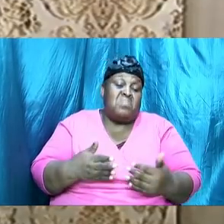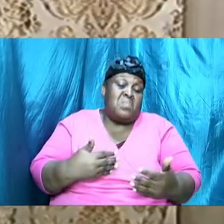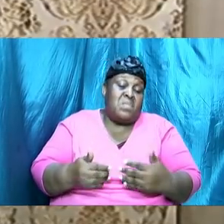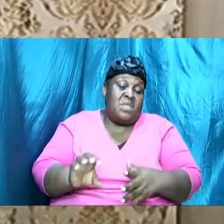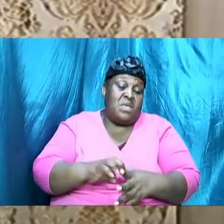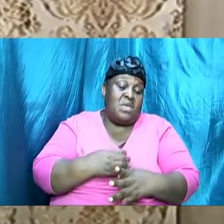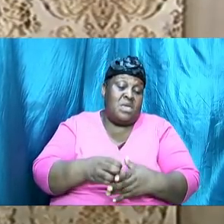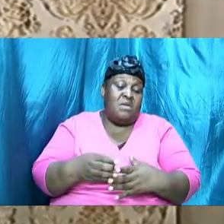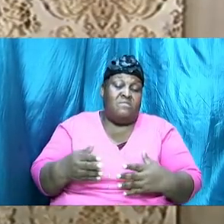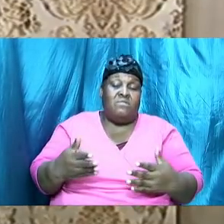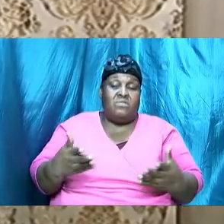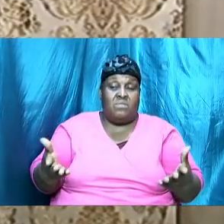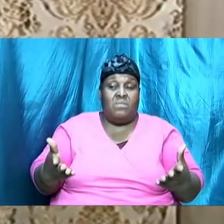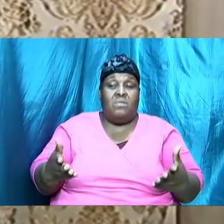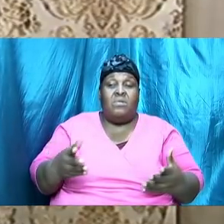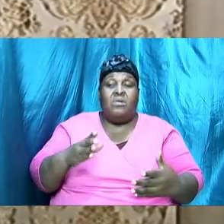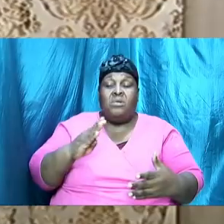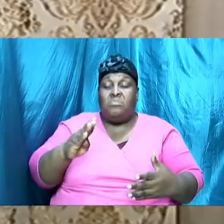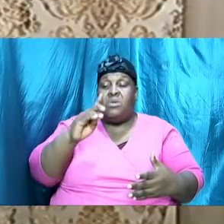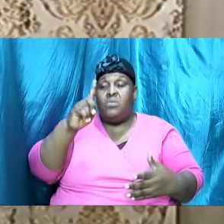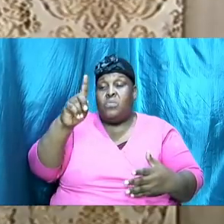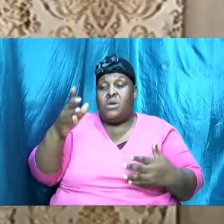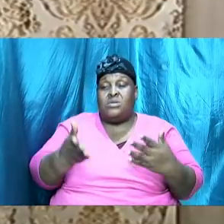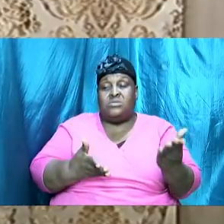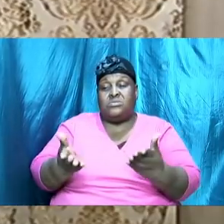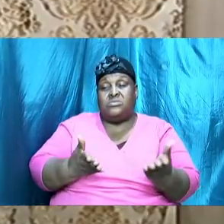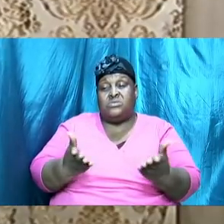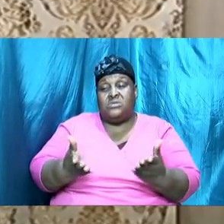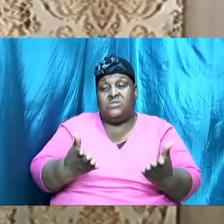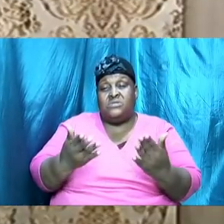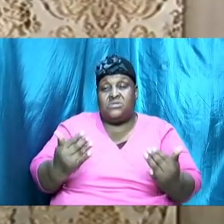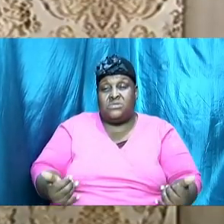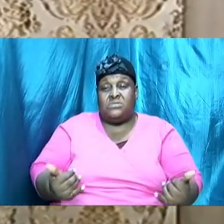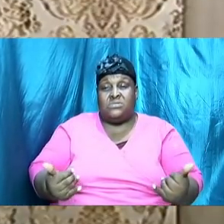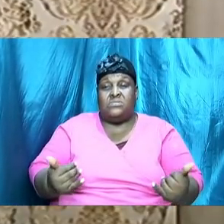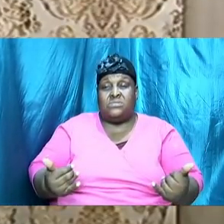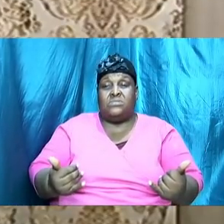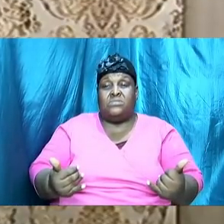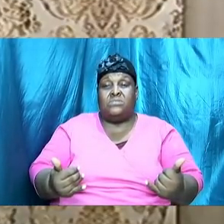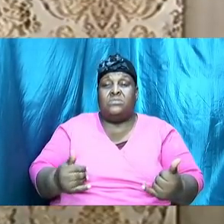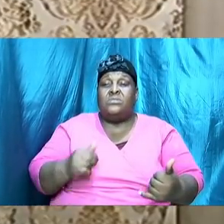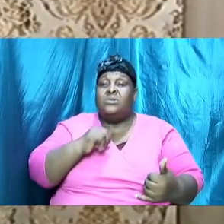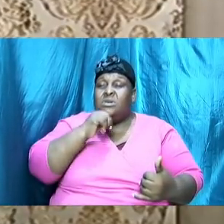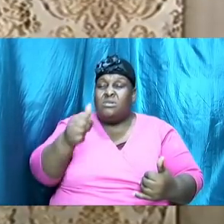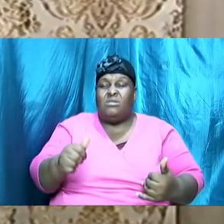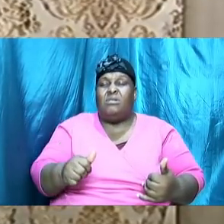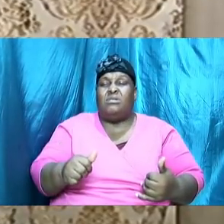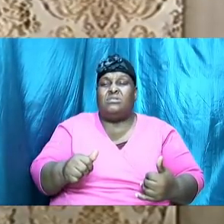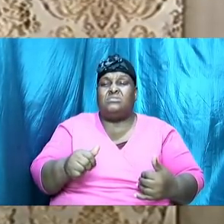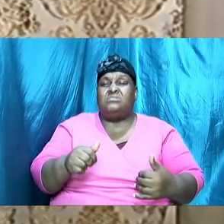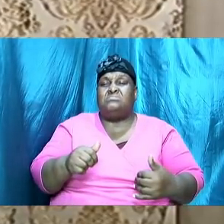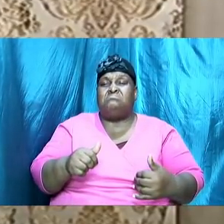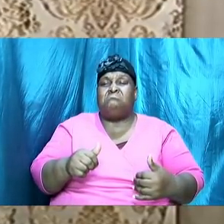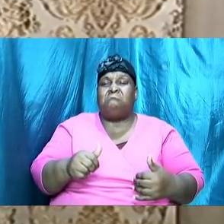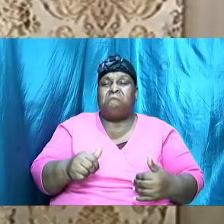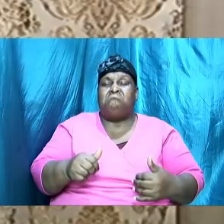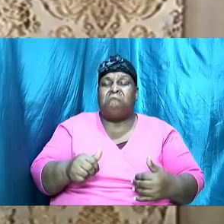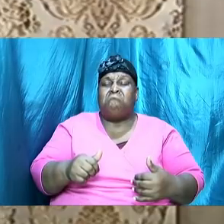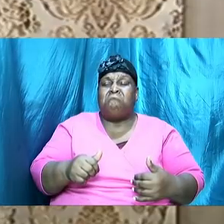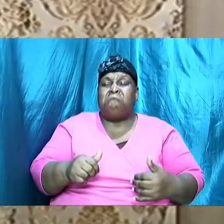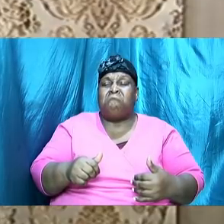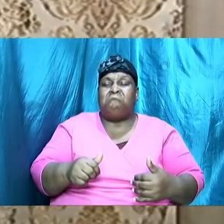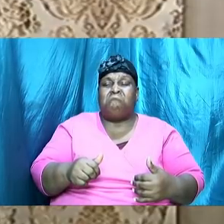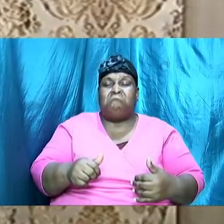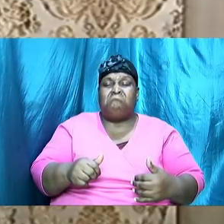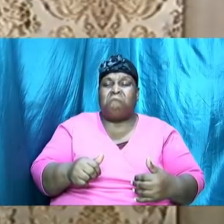just one service, no, we would not bother to remove it from 9 o'clock, which is the time